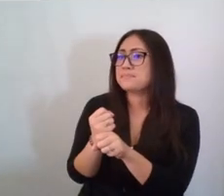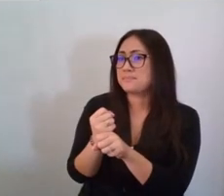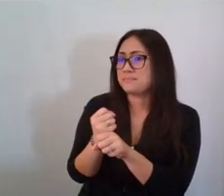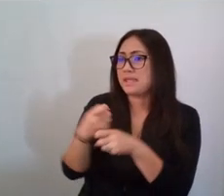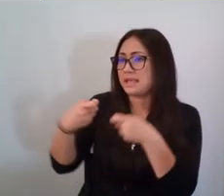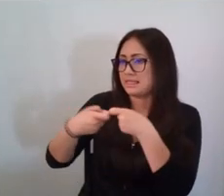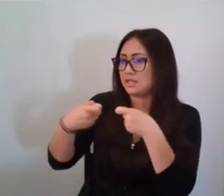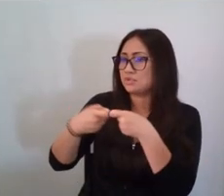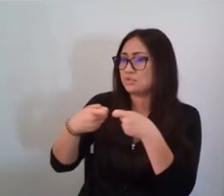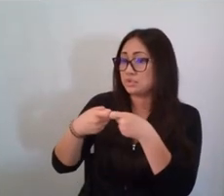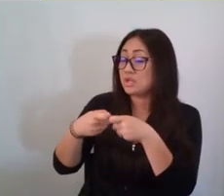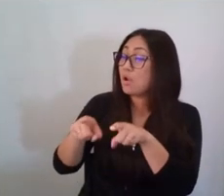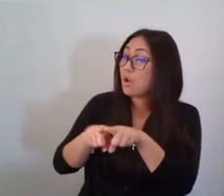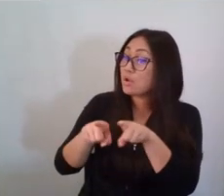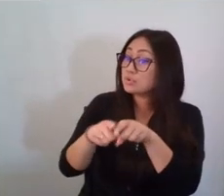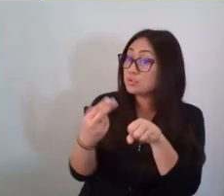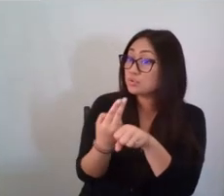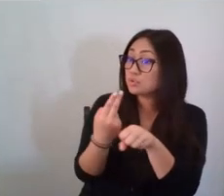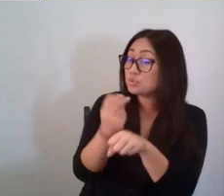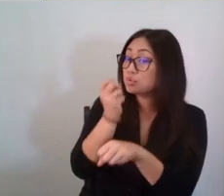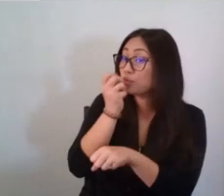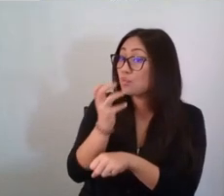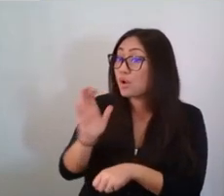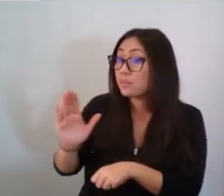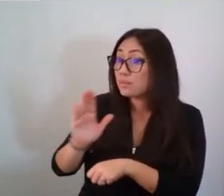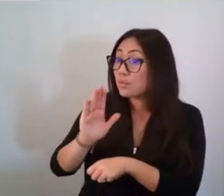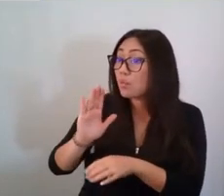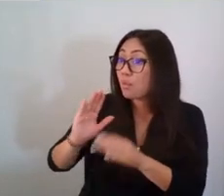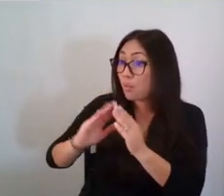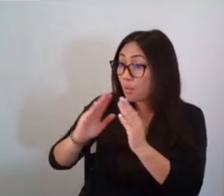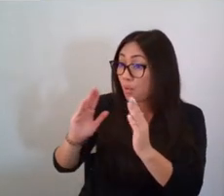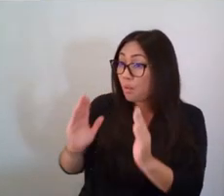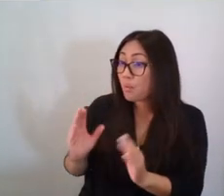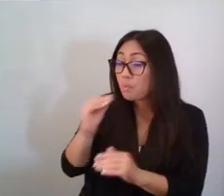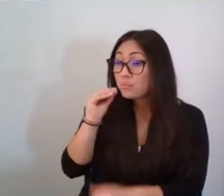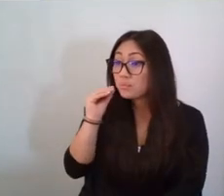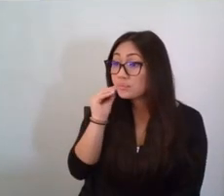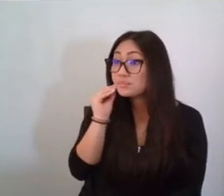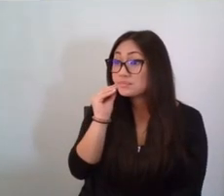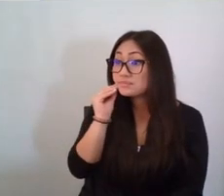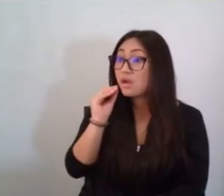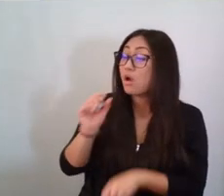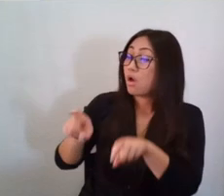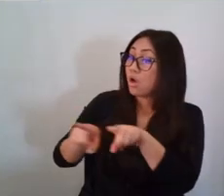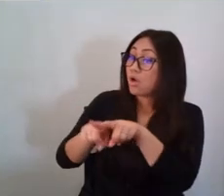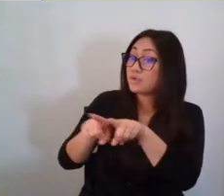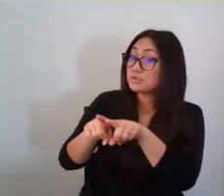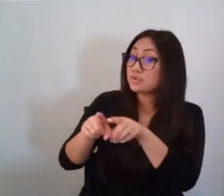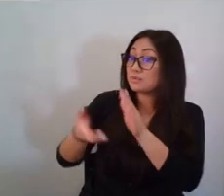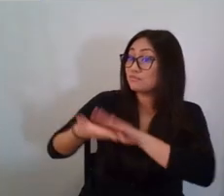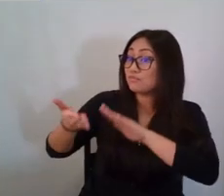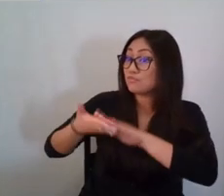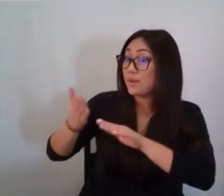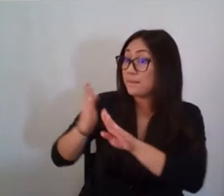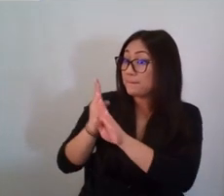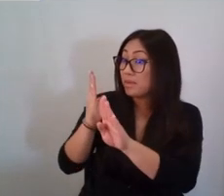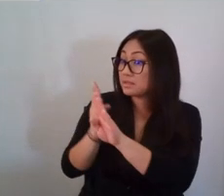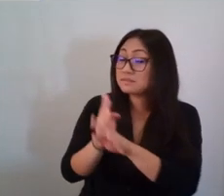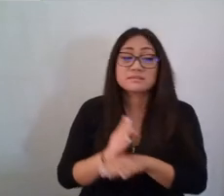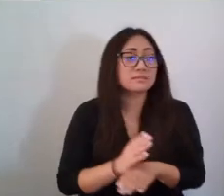your home and to run cars and buses. Like me. And these natural resources are valuable?